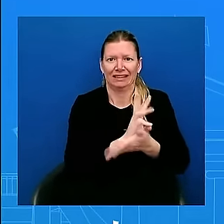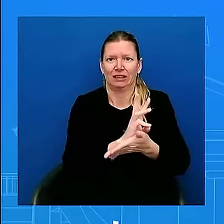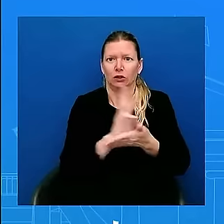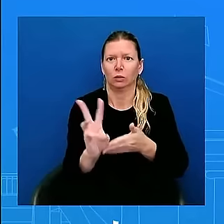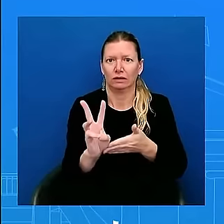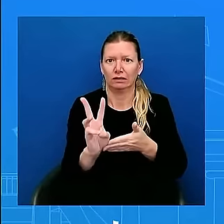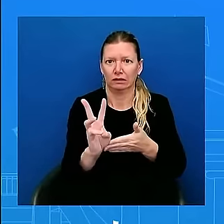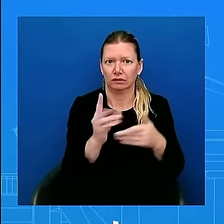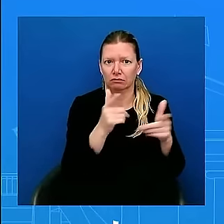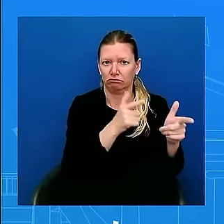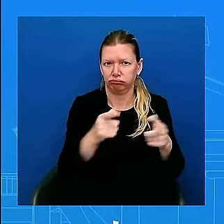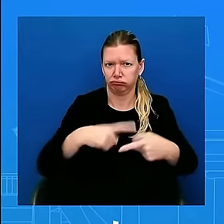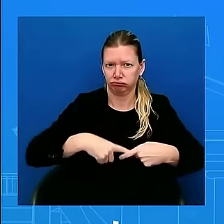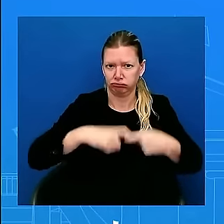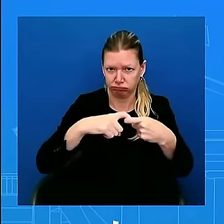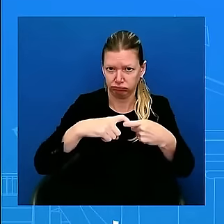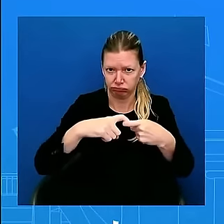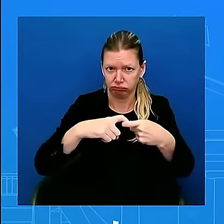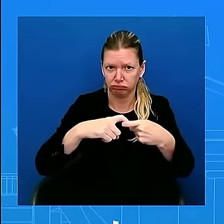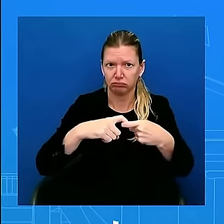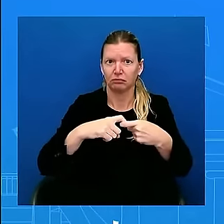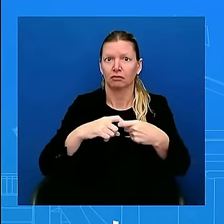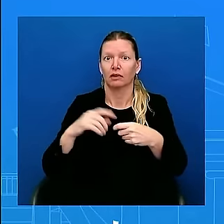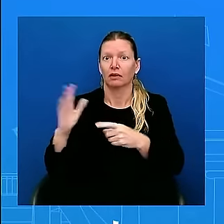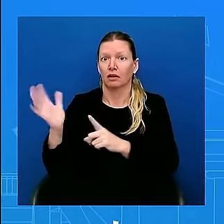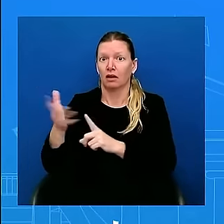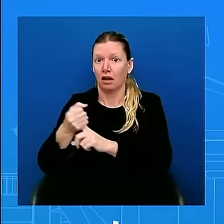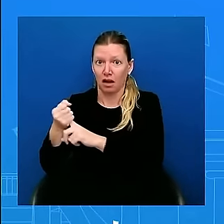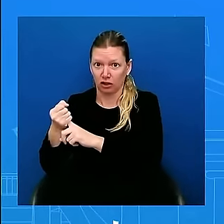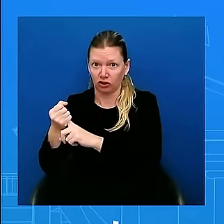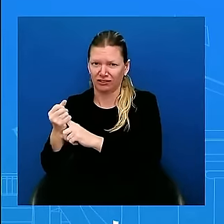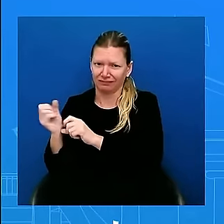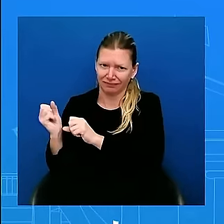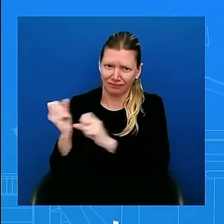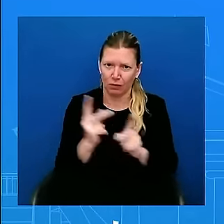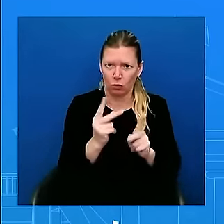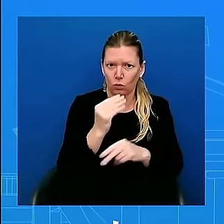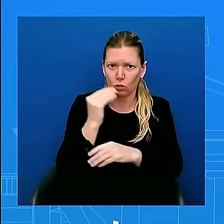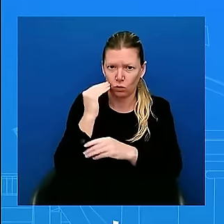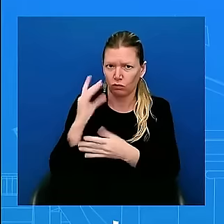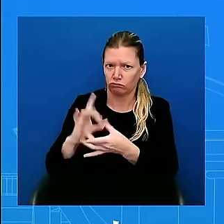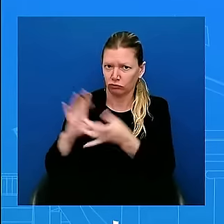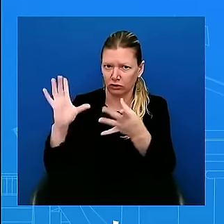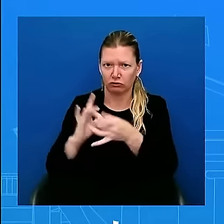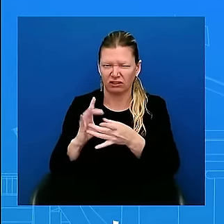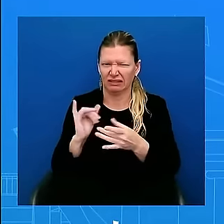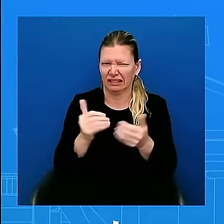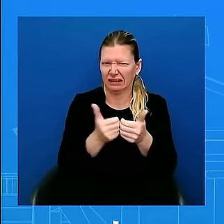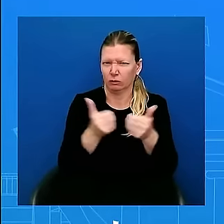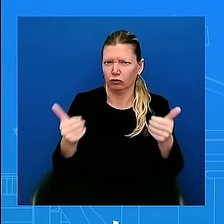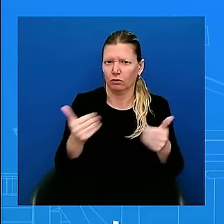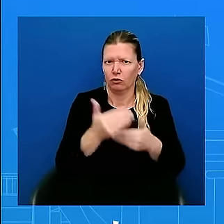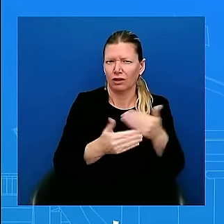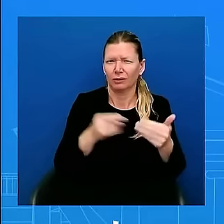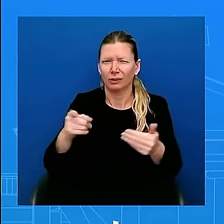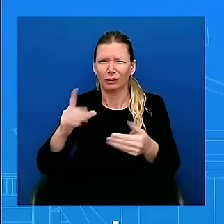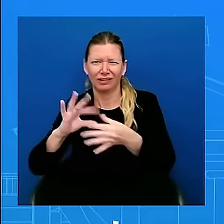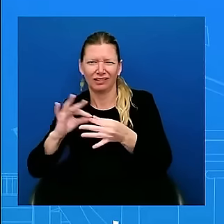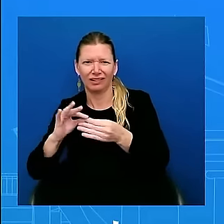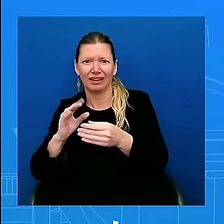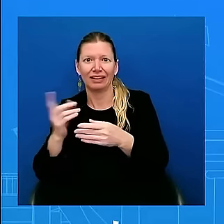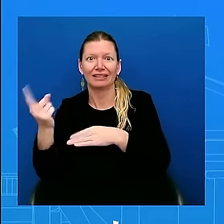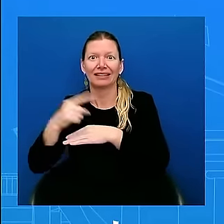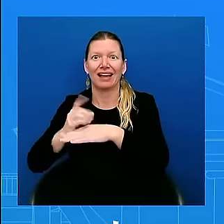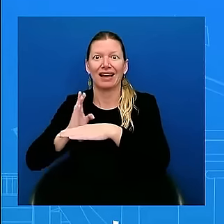but the most vulnerable of hostages. That's a separate process than what you call the day after, which is something, frankly, that Secretary Blinken's been working on